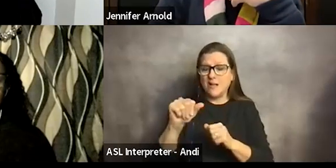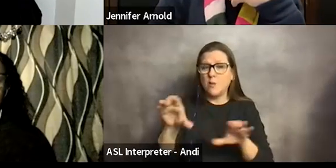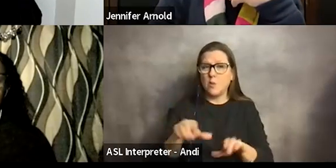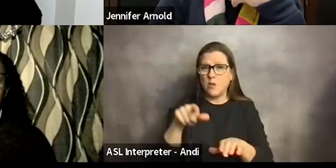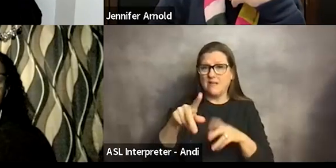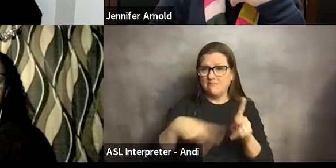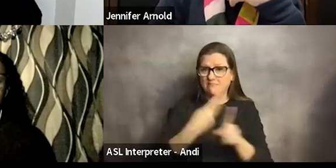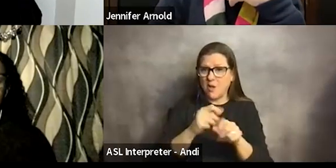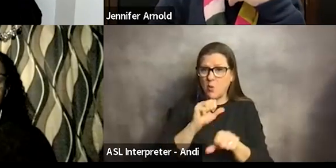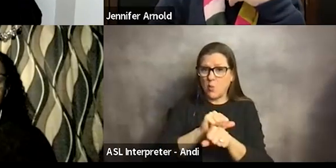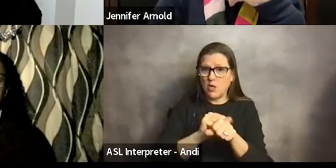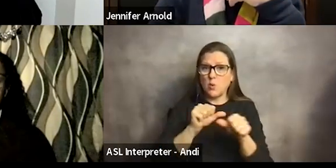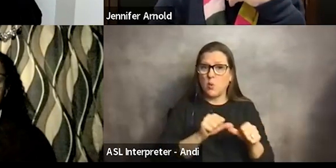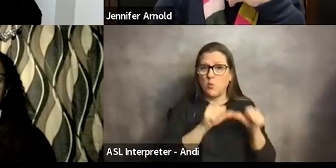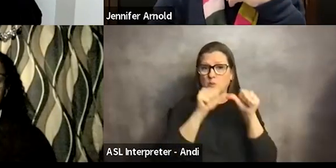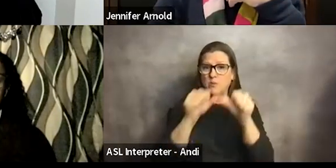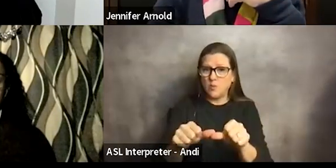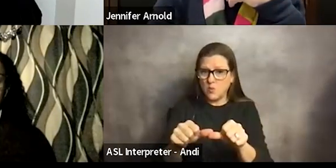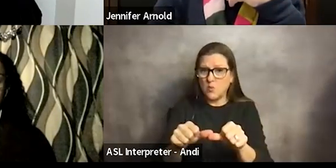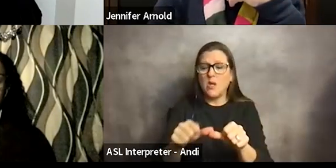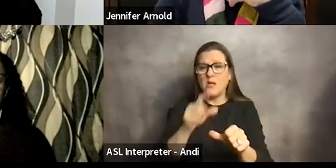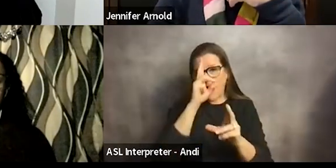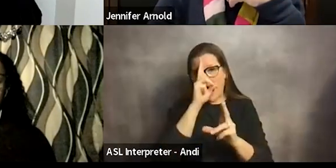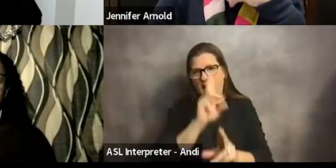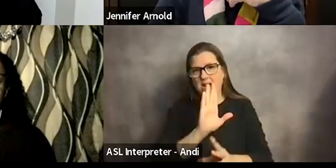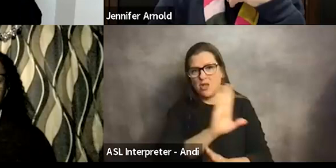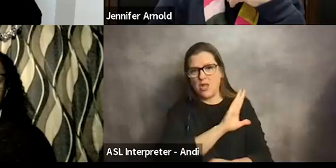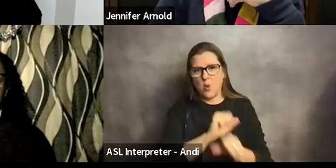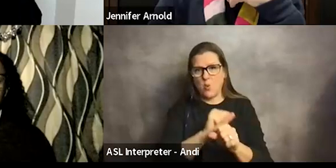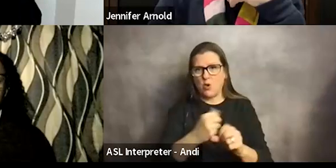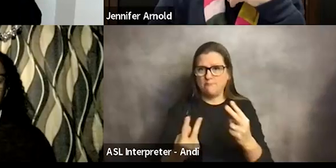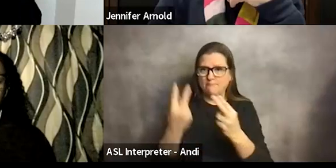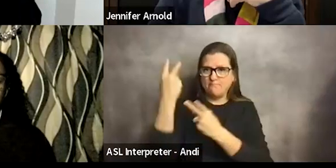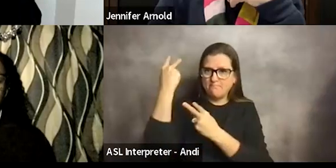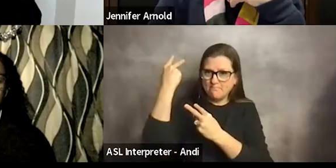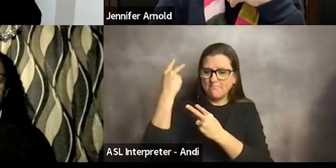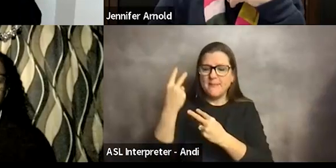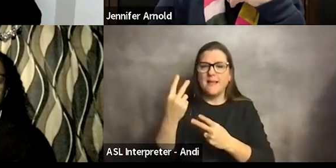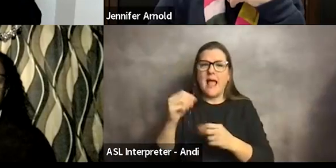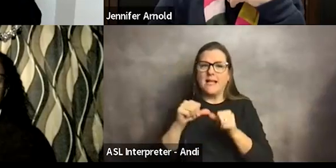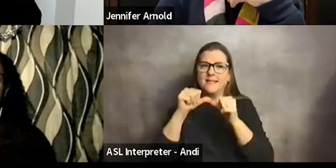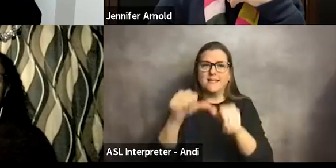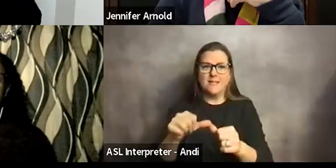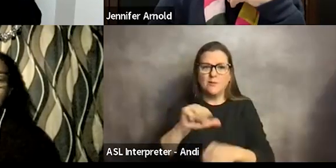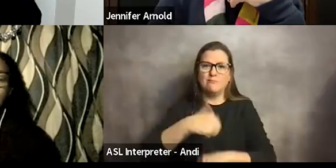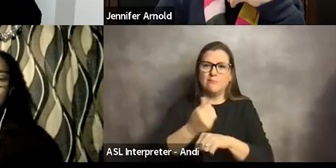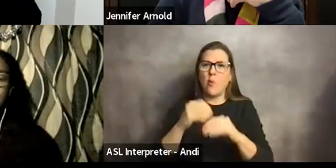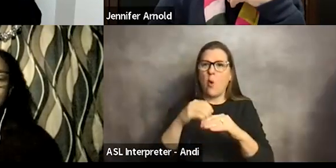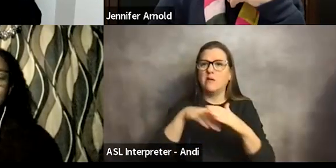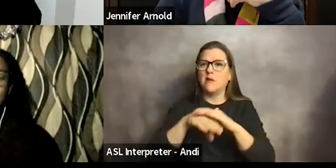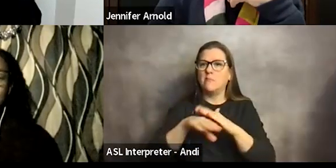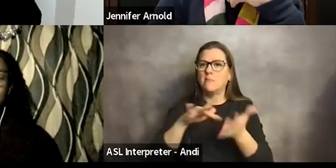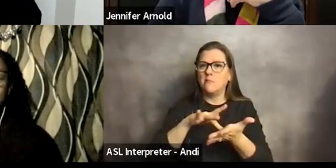can continue their good work, honor their work in their names and continue to create a more accessible medical